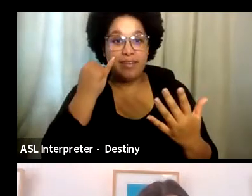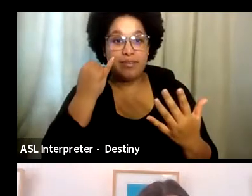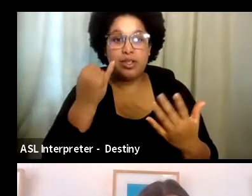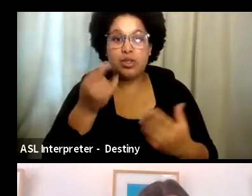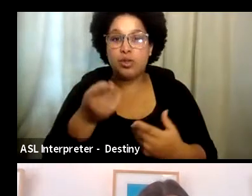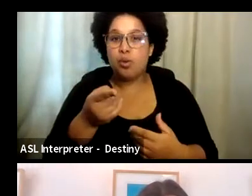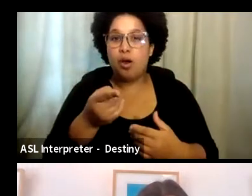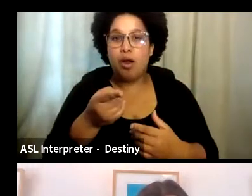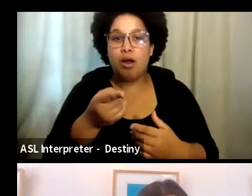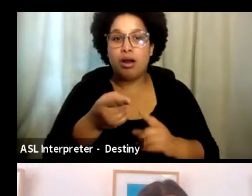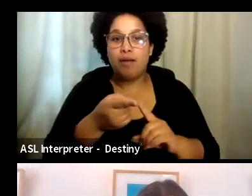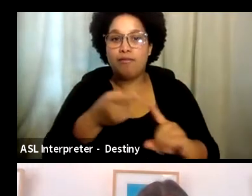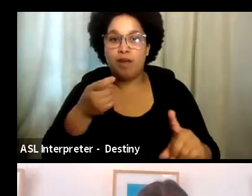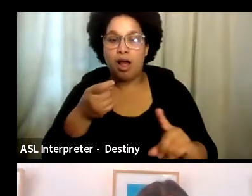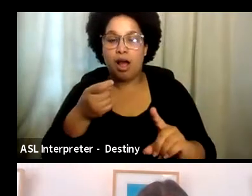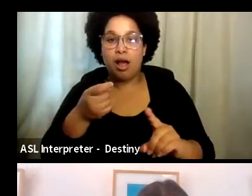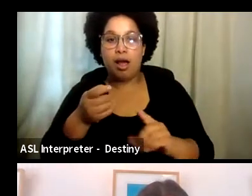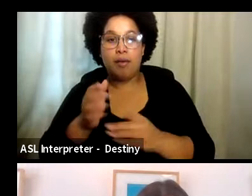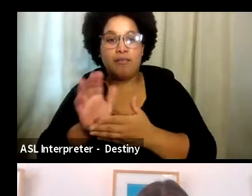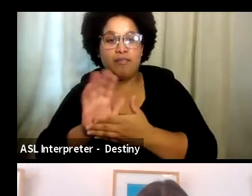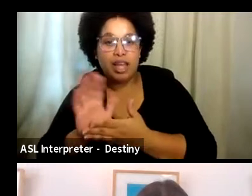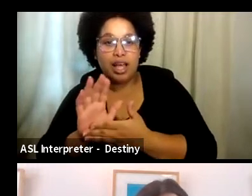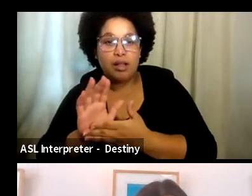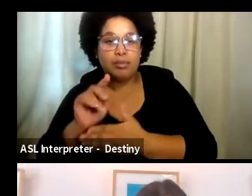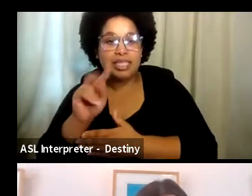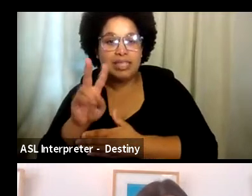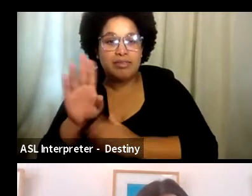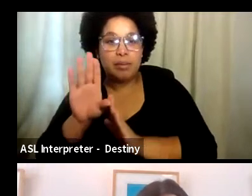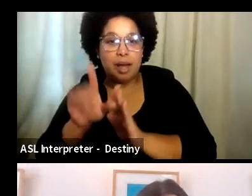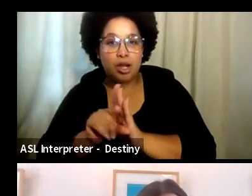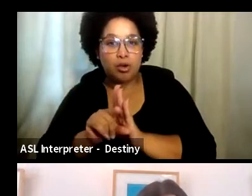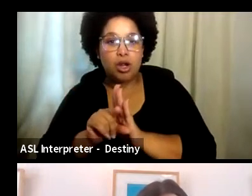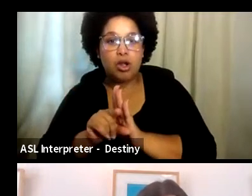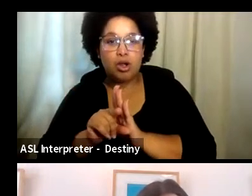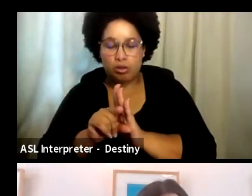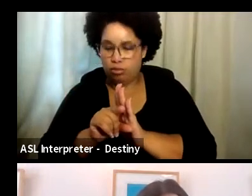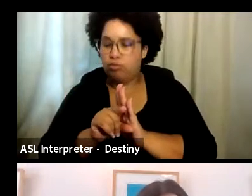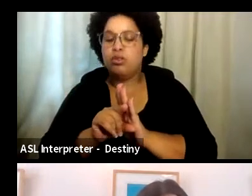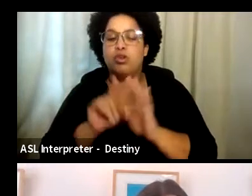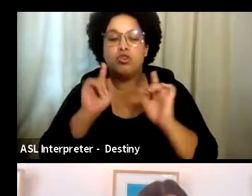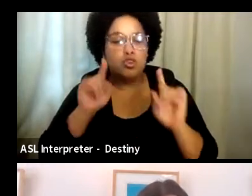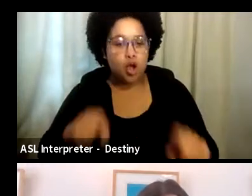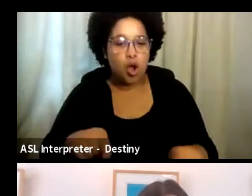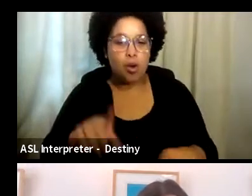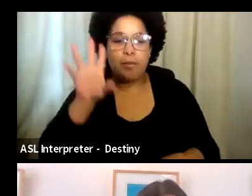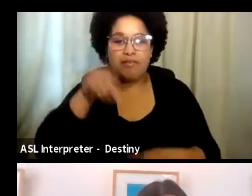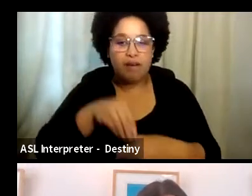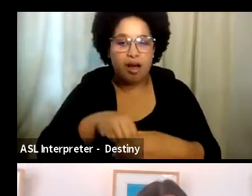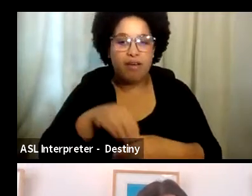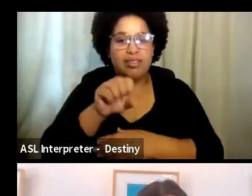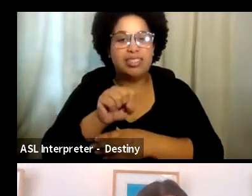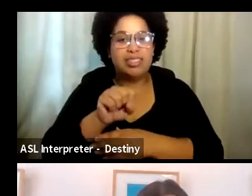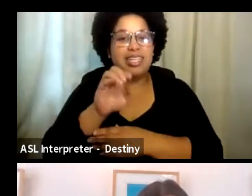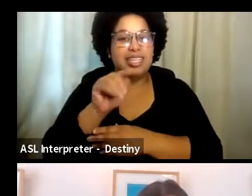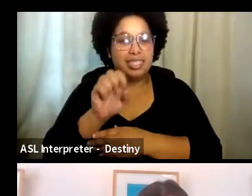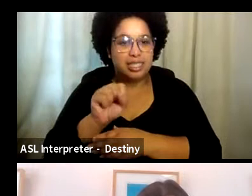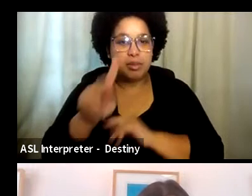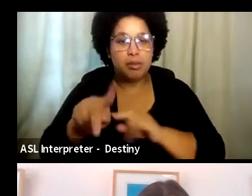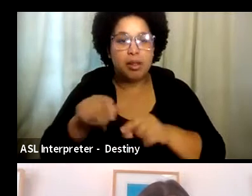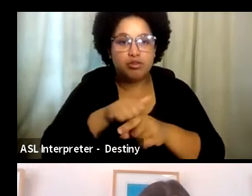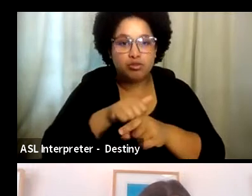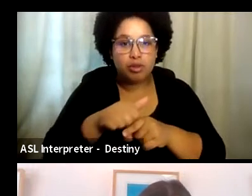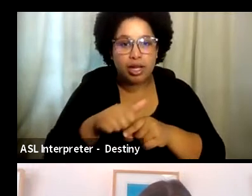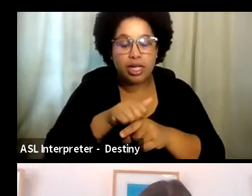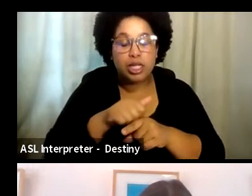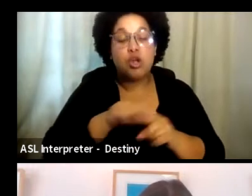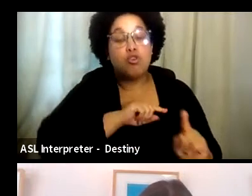who is coming from the film and tele, a film and television background, to get yourself on sets. Um, there have been people that I've trained that I've said, um, you know,